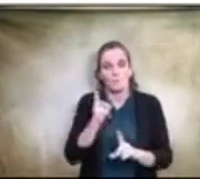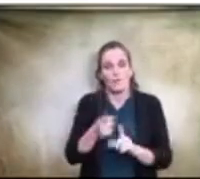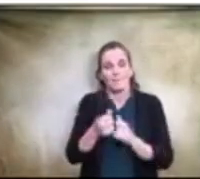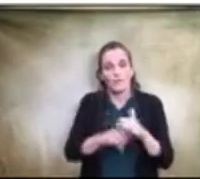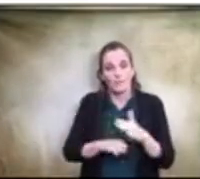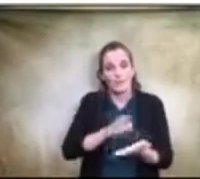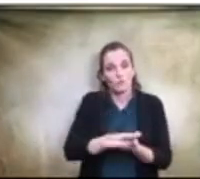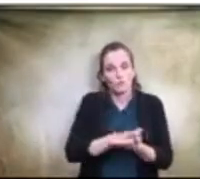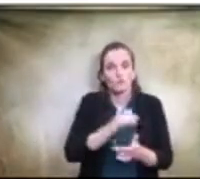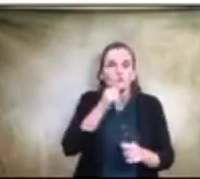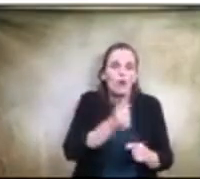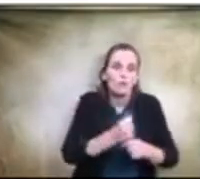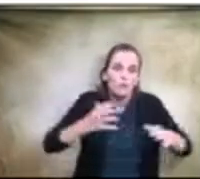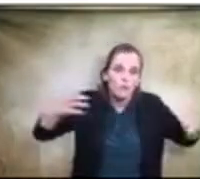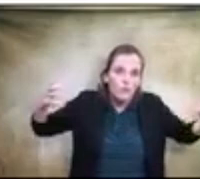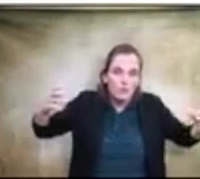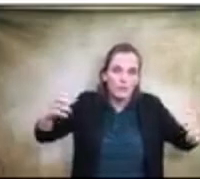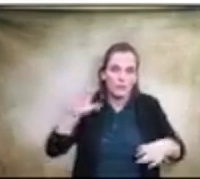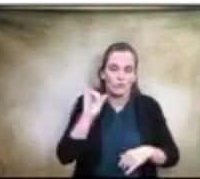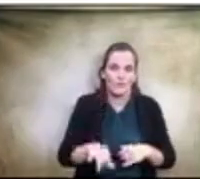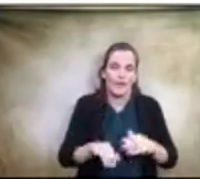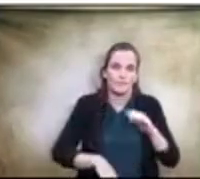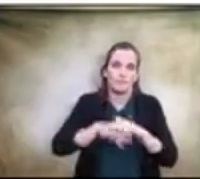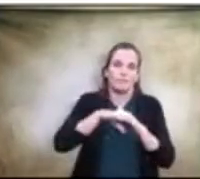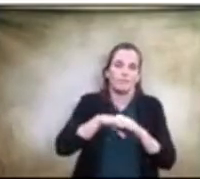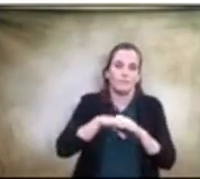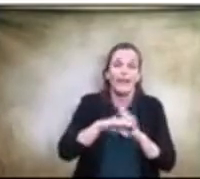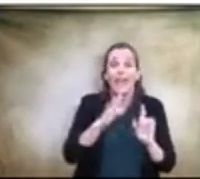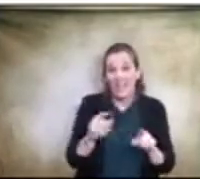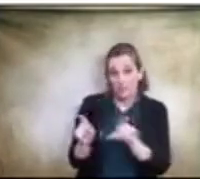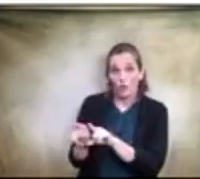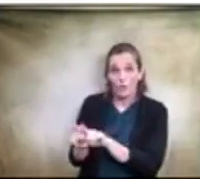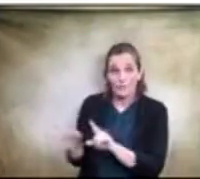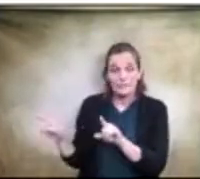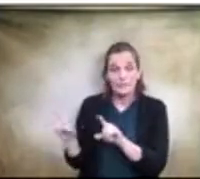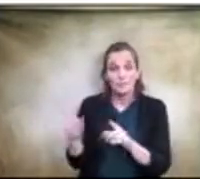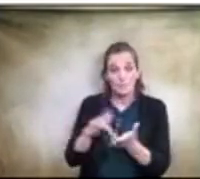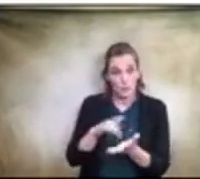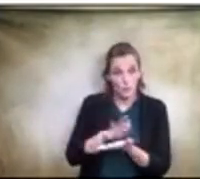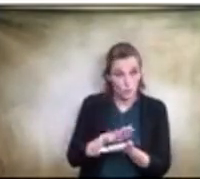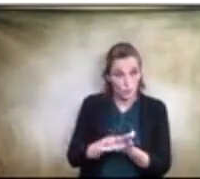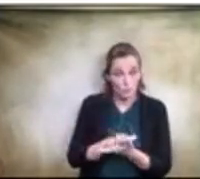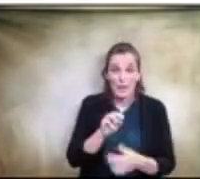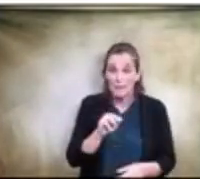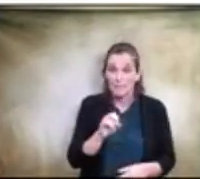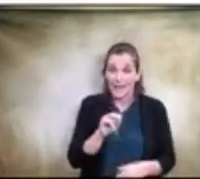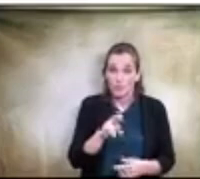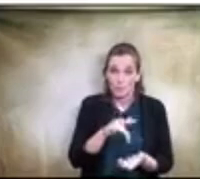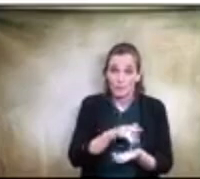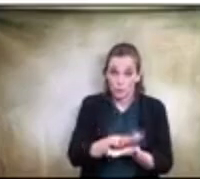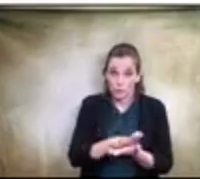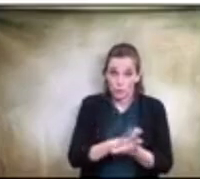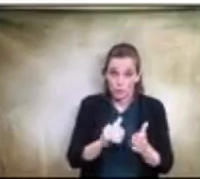to get to that capacity, as well as the same thing for our middle school. Maynard Middle School getting to perhaps a thousand